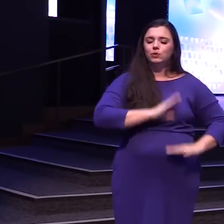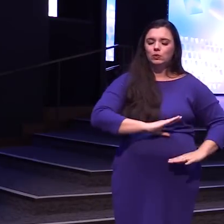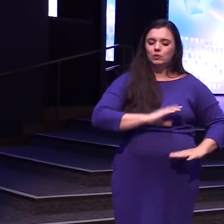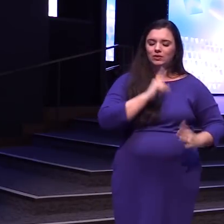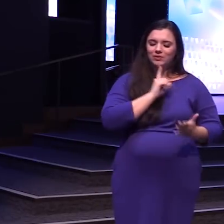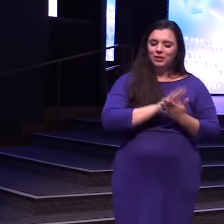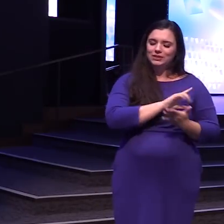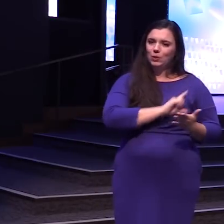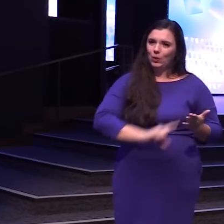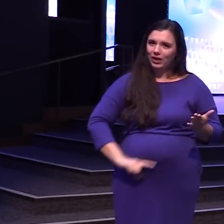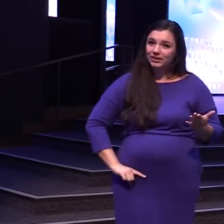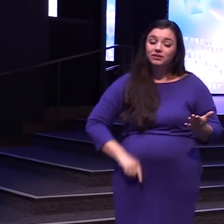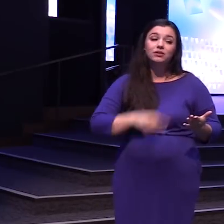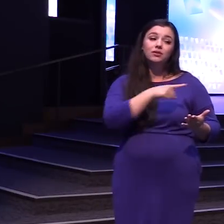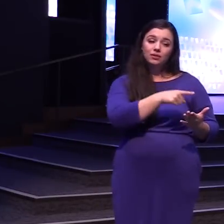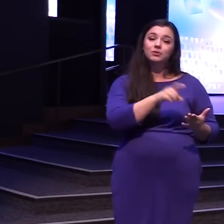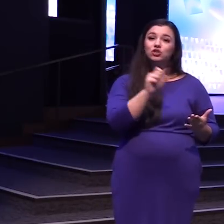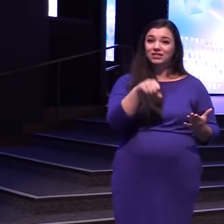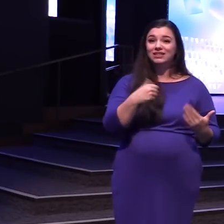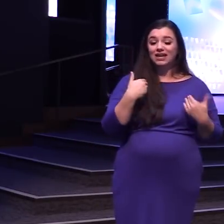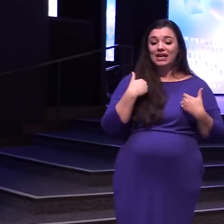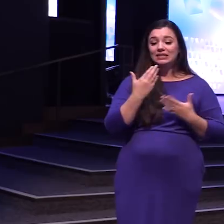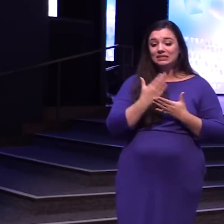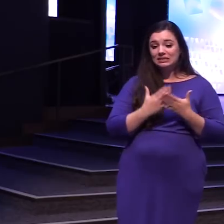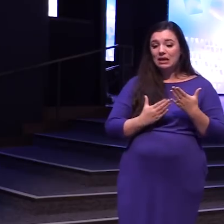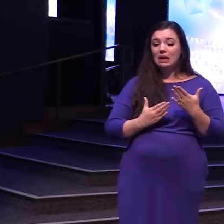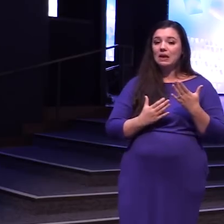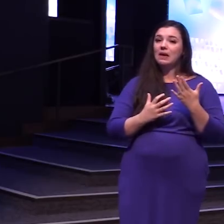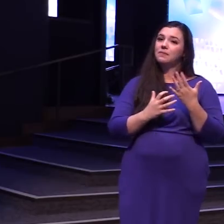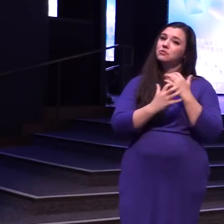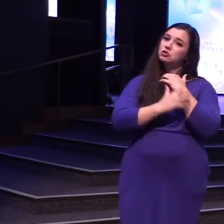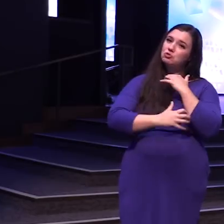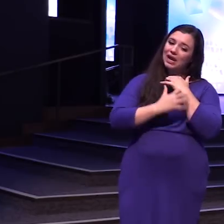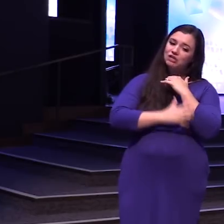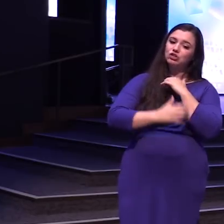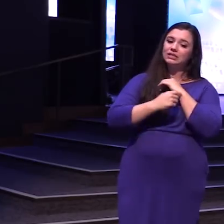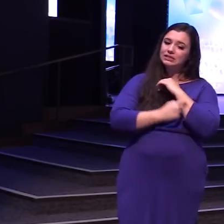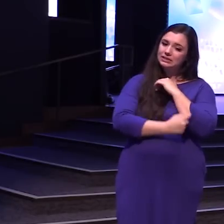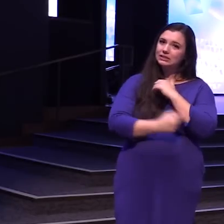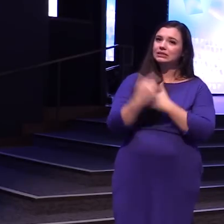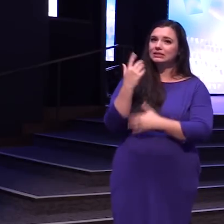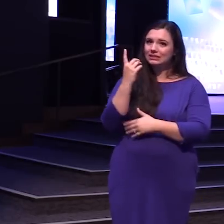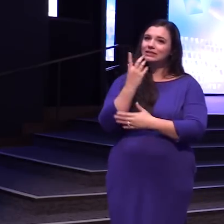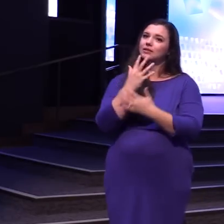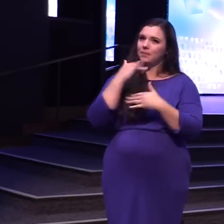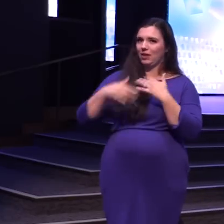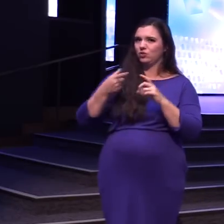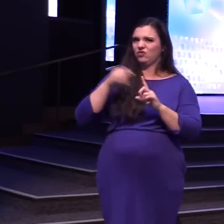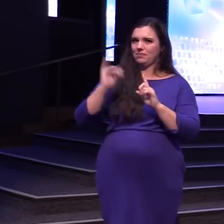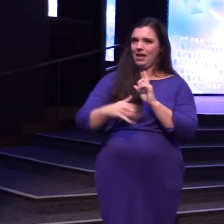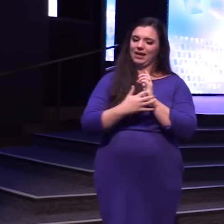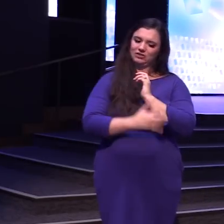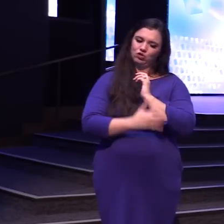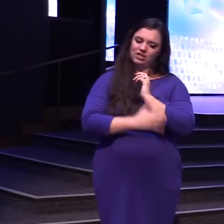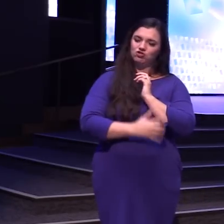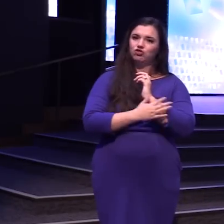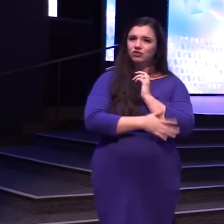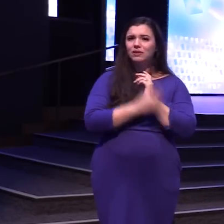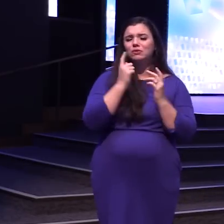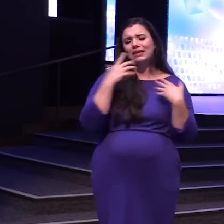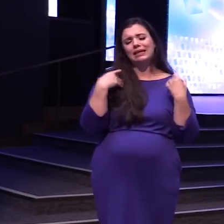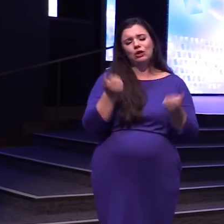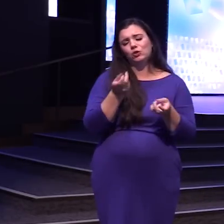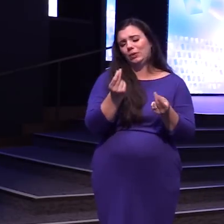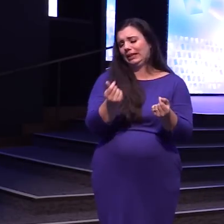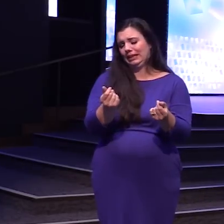Lord She does have Some you know Scratches down her arms That's where the blood Was coming from And you really Those healed pretty